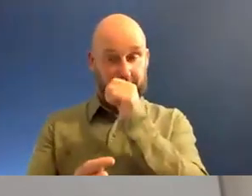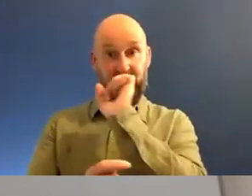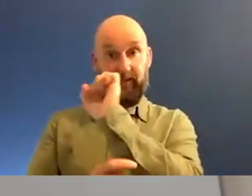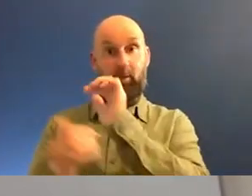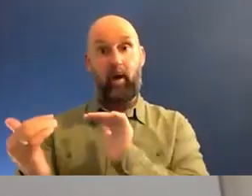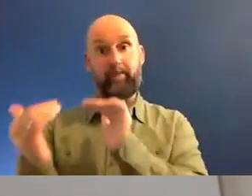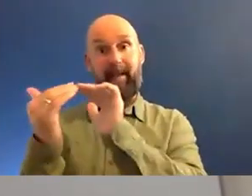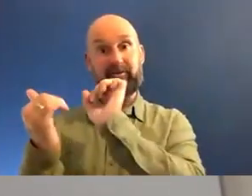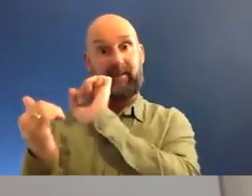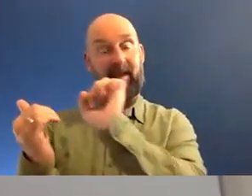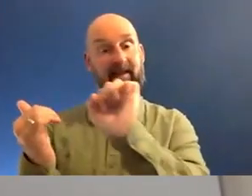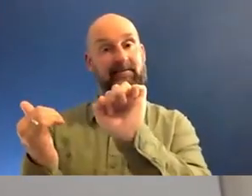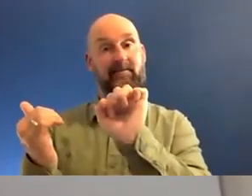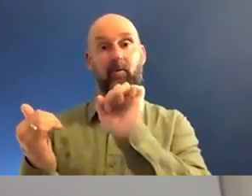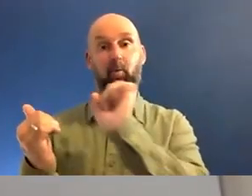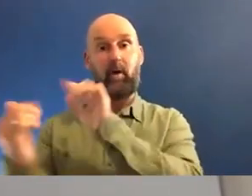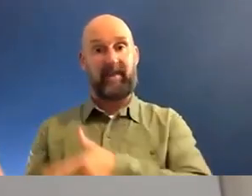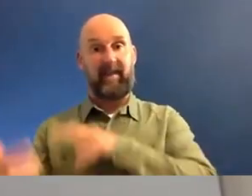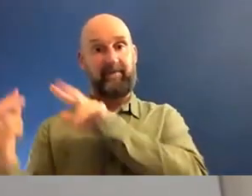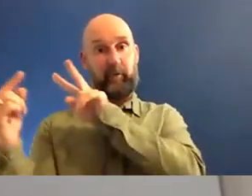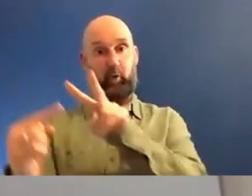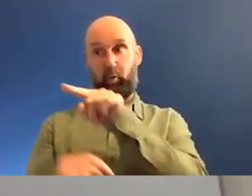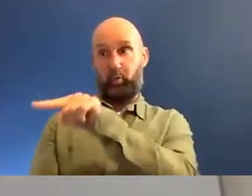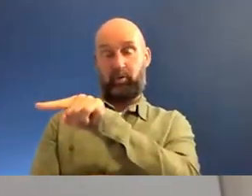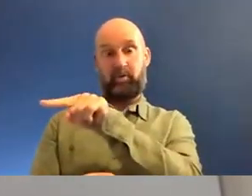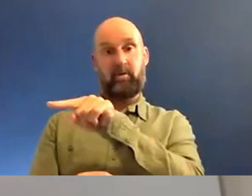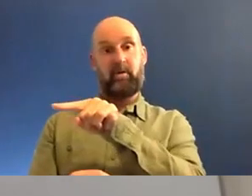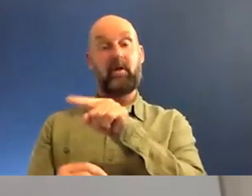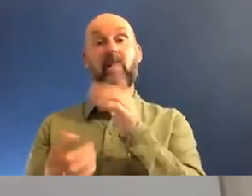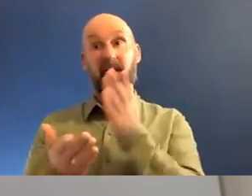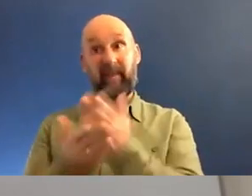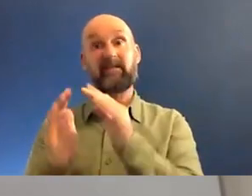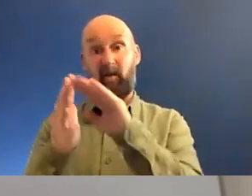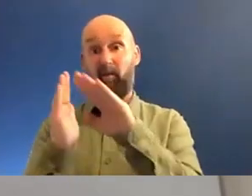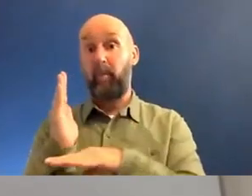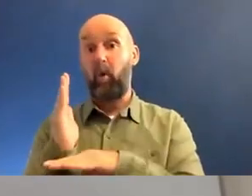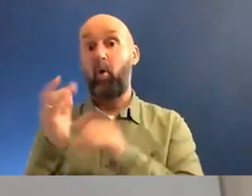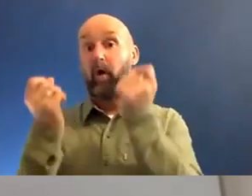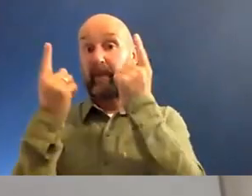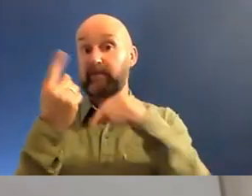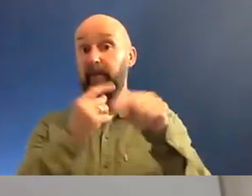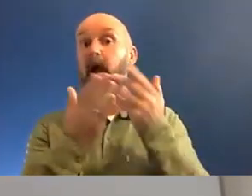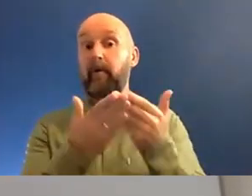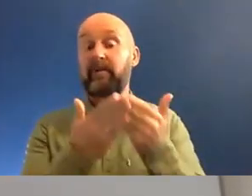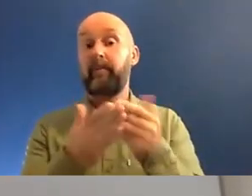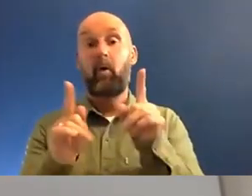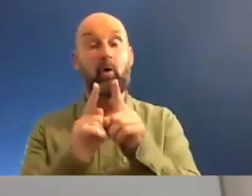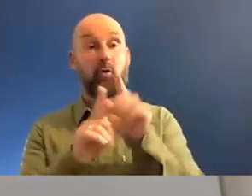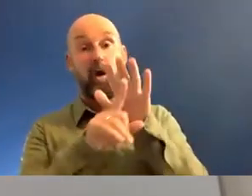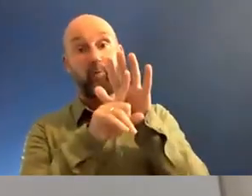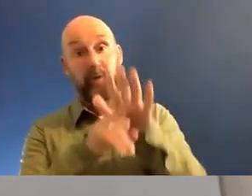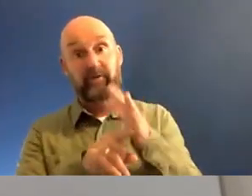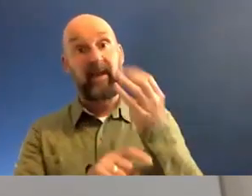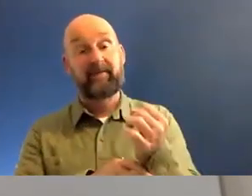currently had about Muslims, which is poor and prejudicial, and